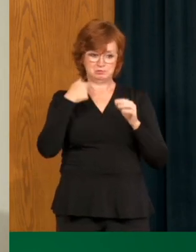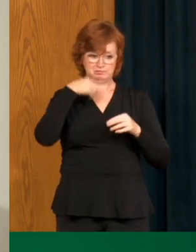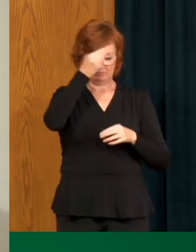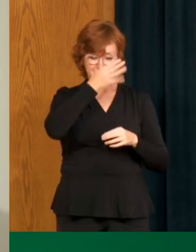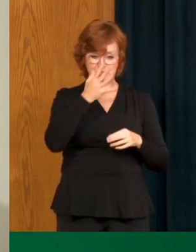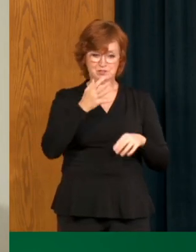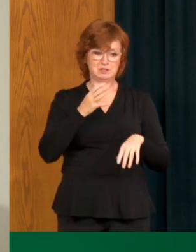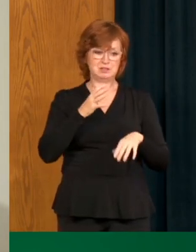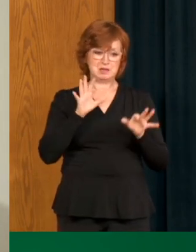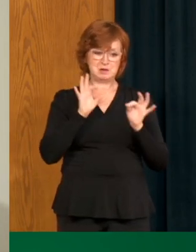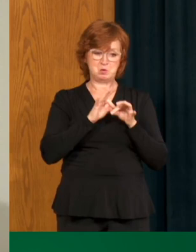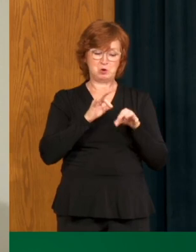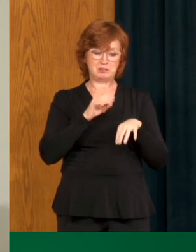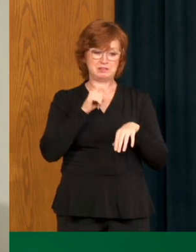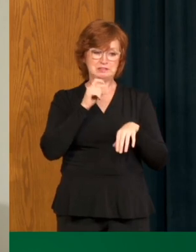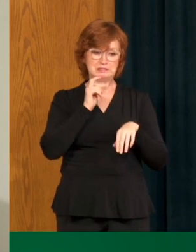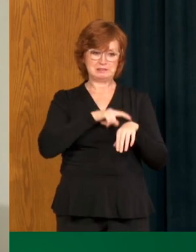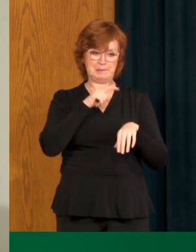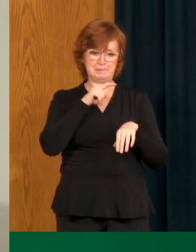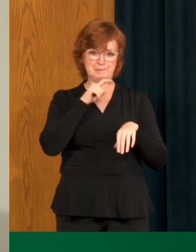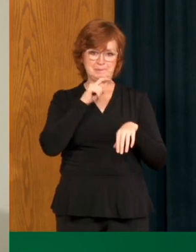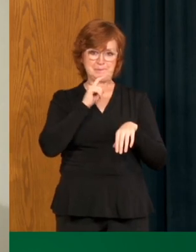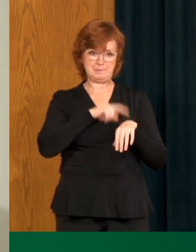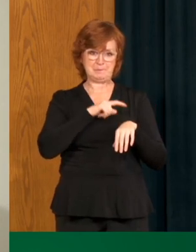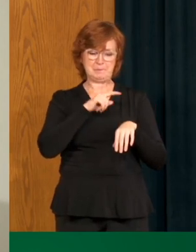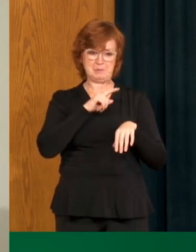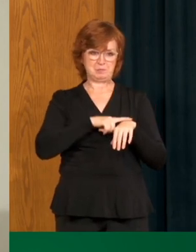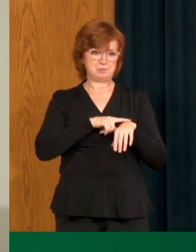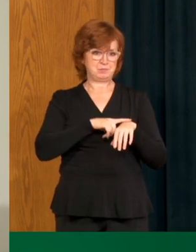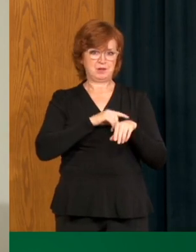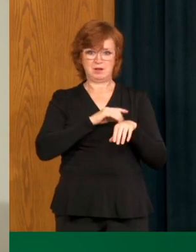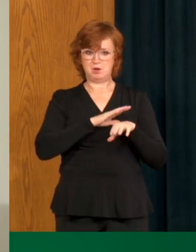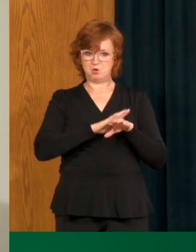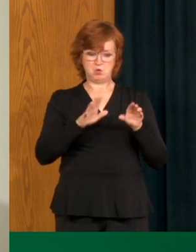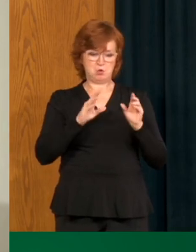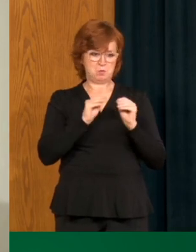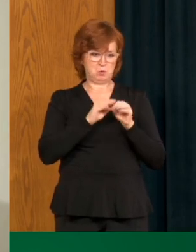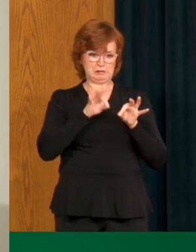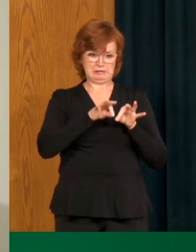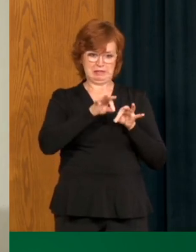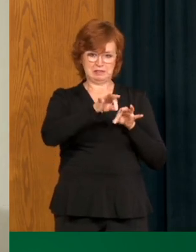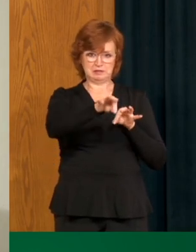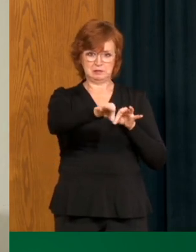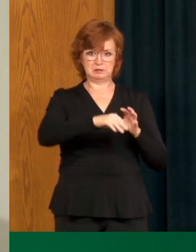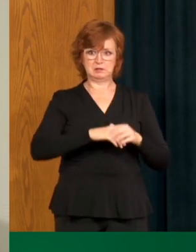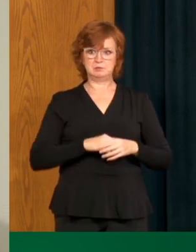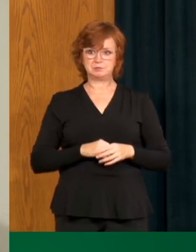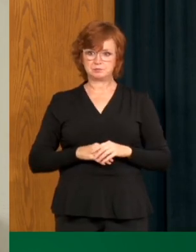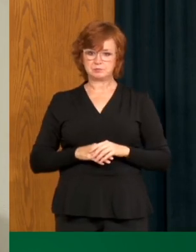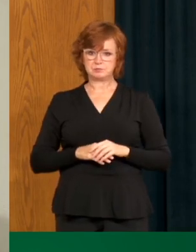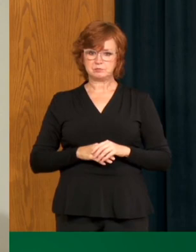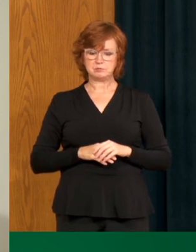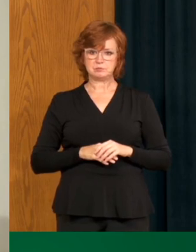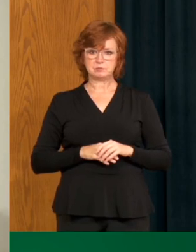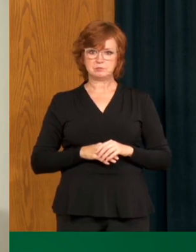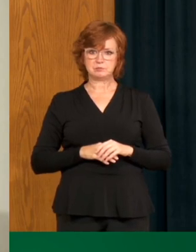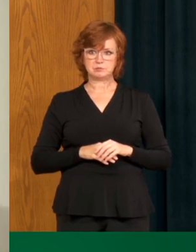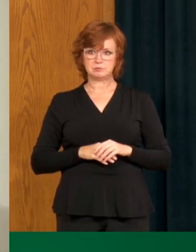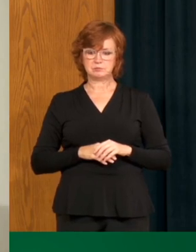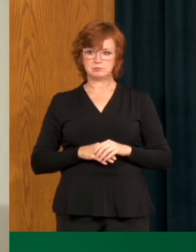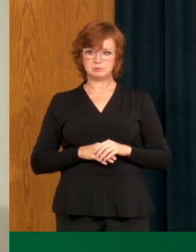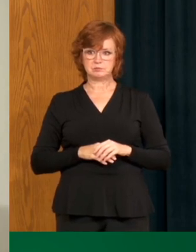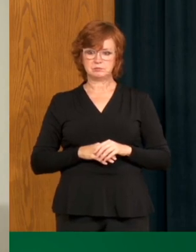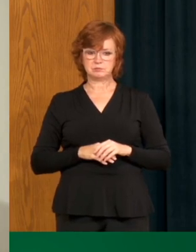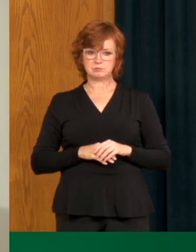all of this to happen very quickly. And this, we have a very short time in order to get to keep this, you know, under control. And I think we've been doing a very good